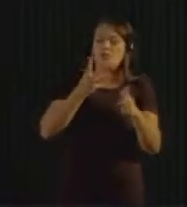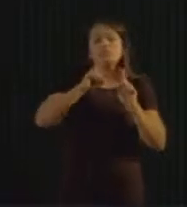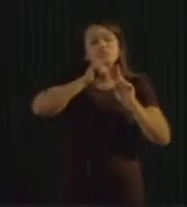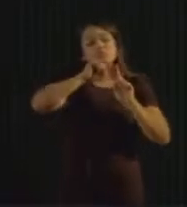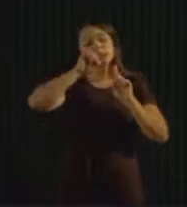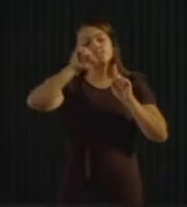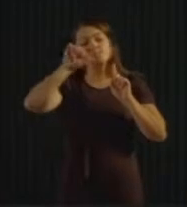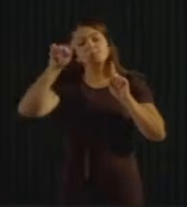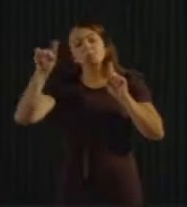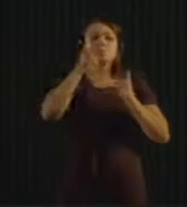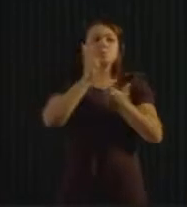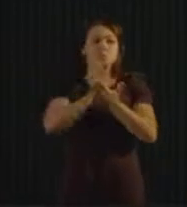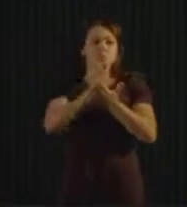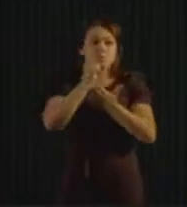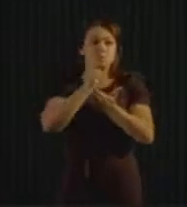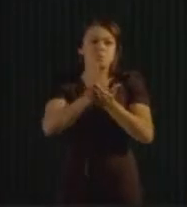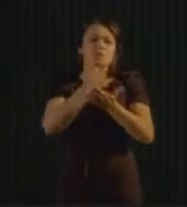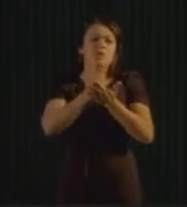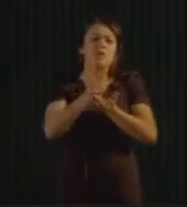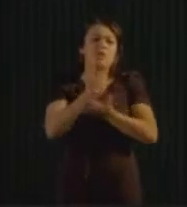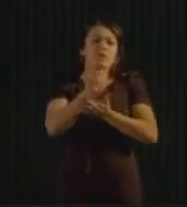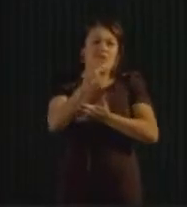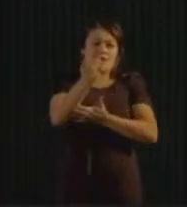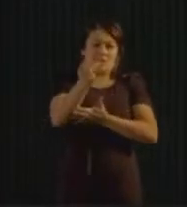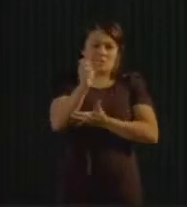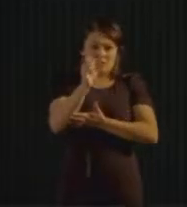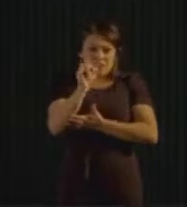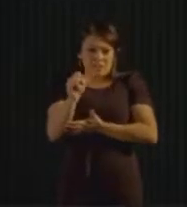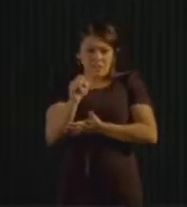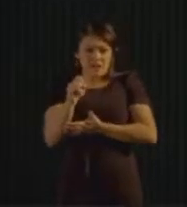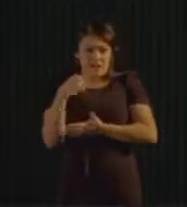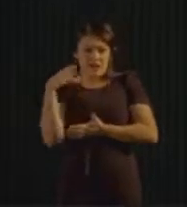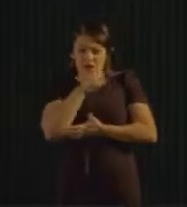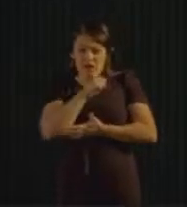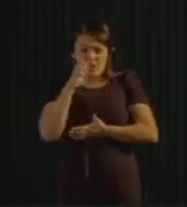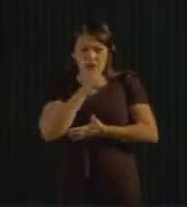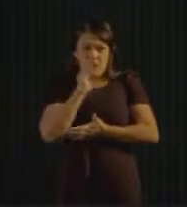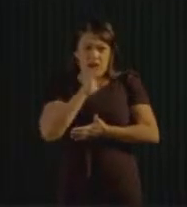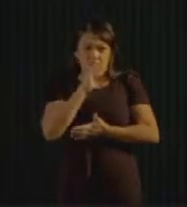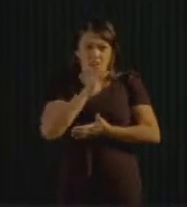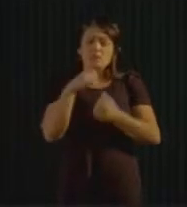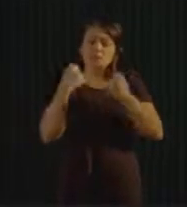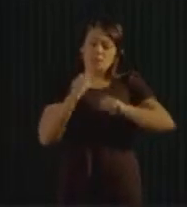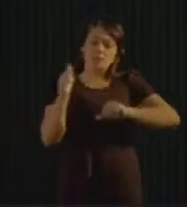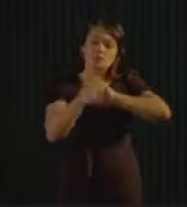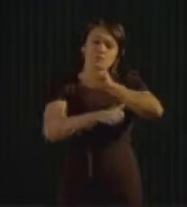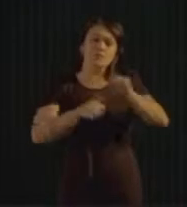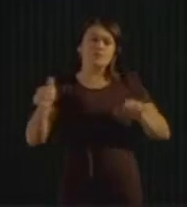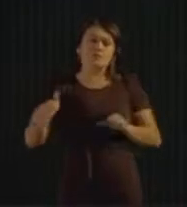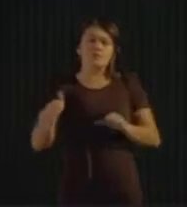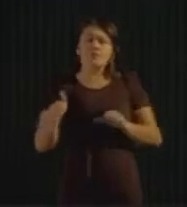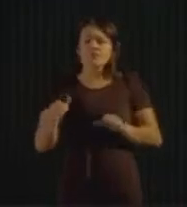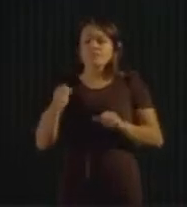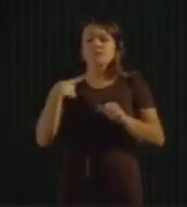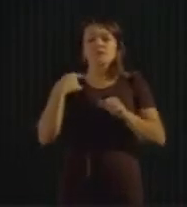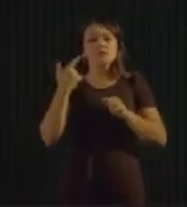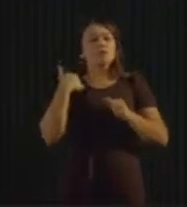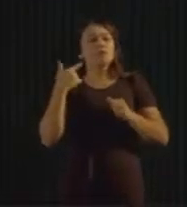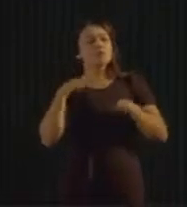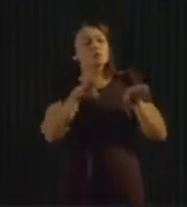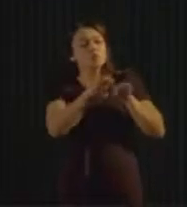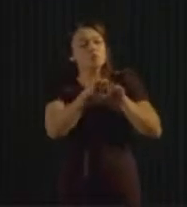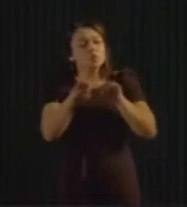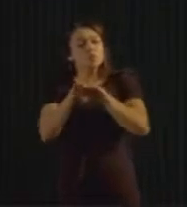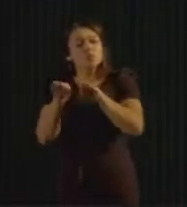it. If it doesn't fit in. So all is a balance. So why should we reuse more? Because we energy and raw material